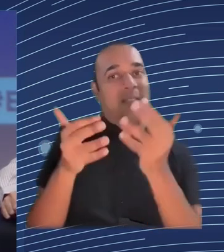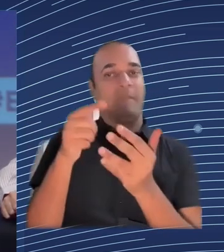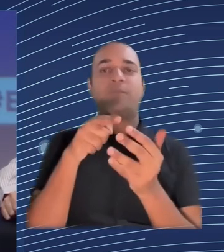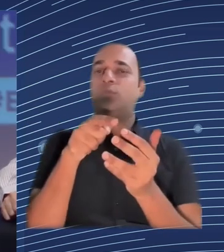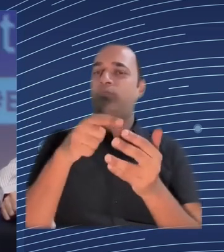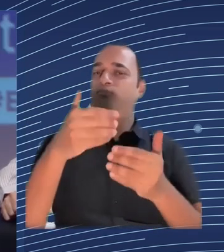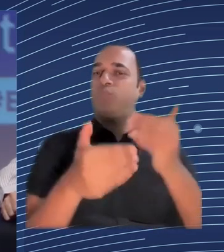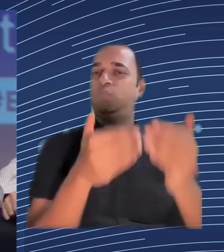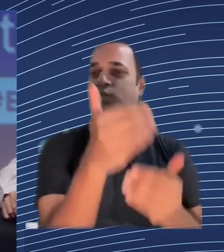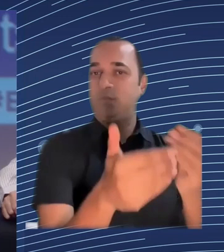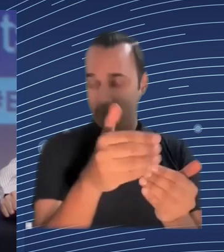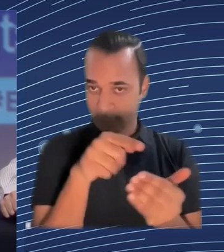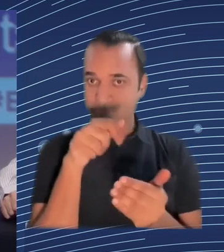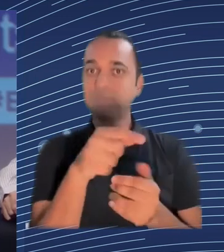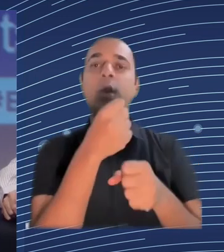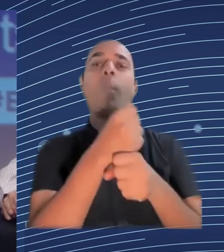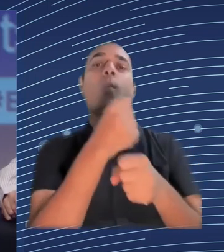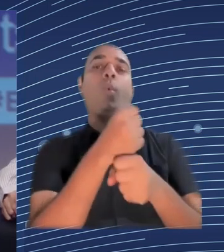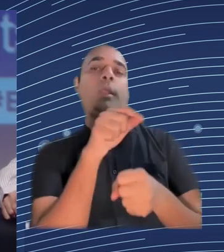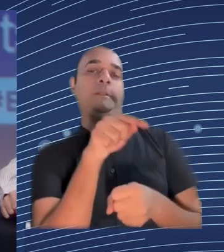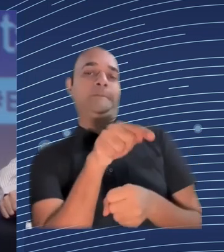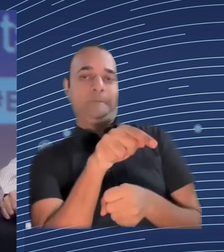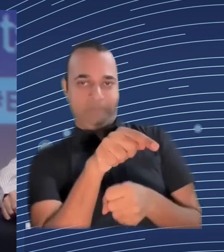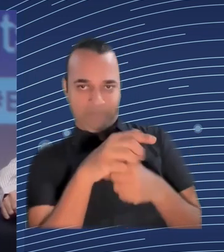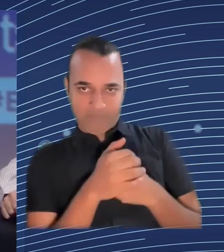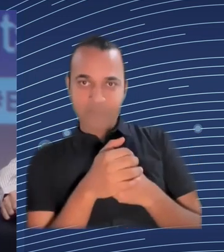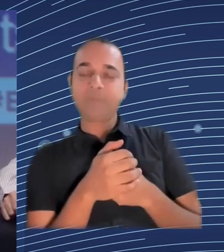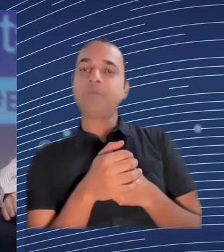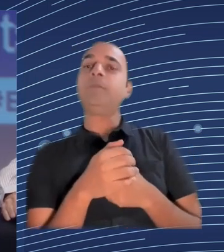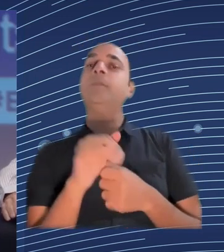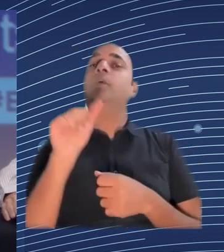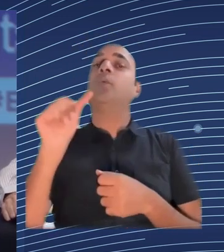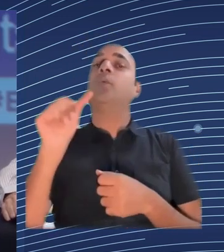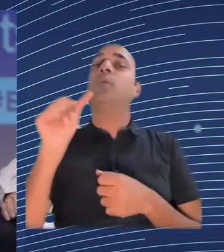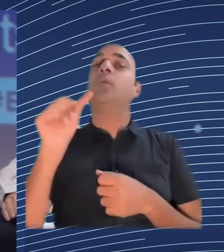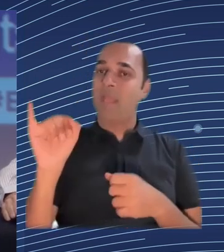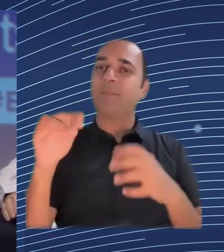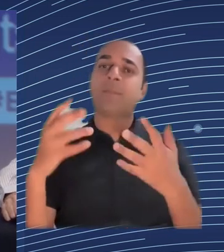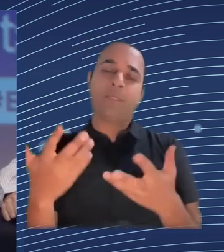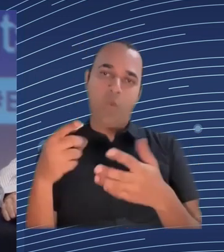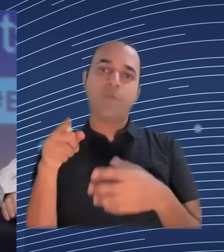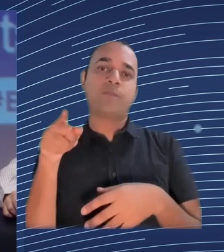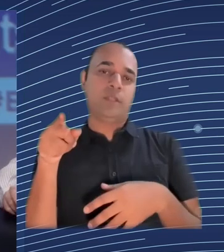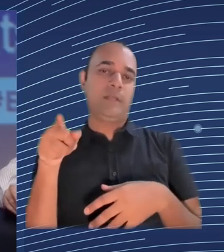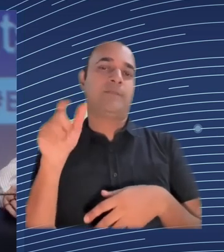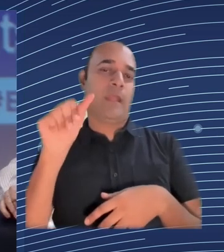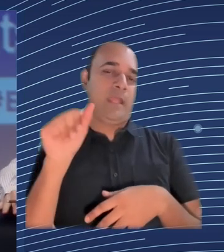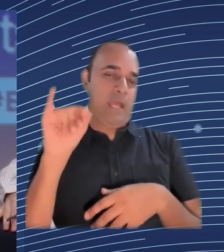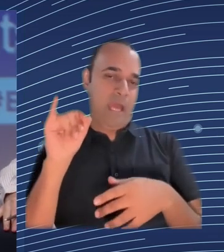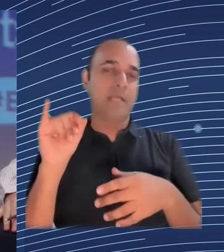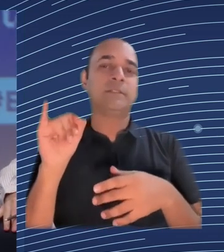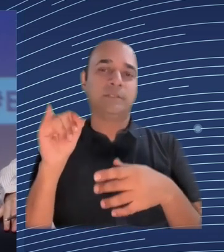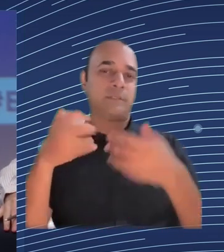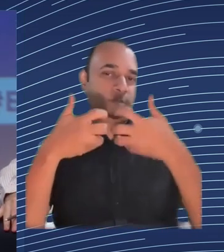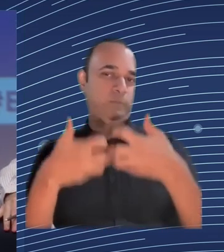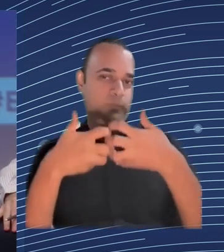creation of an EU legal AI framework should be taken into account that's